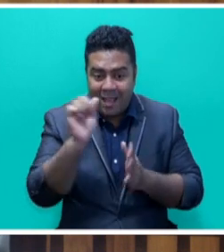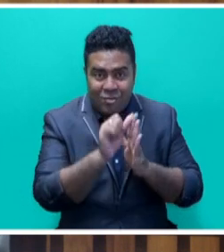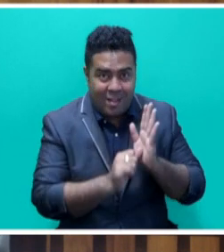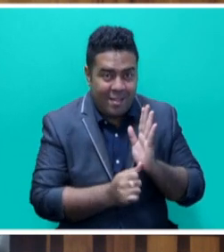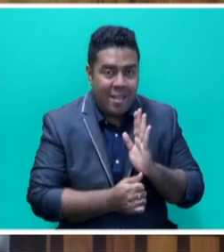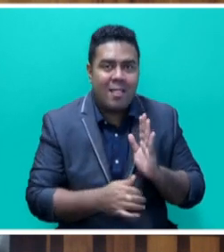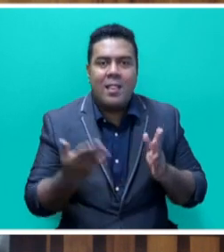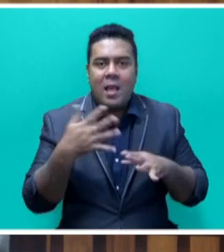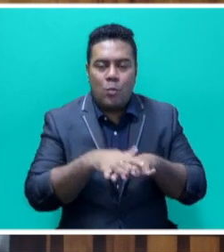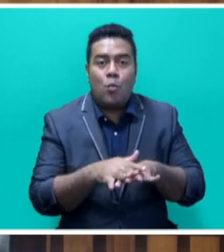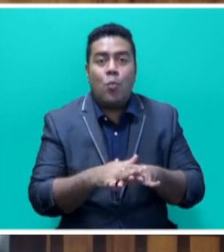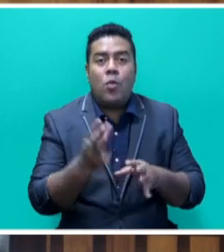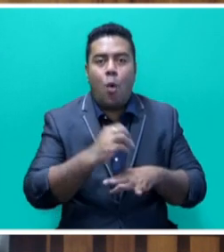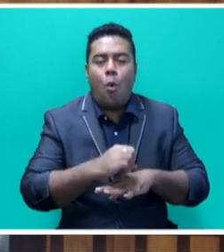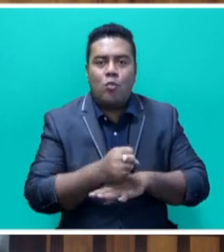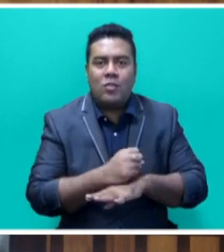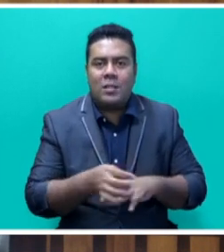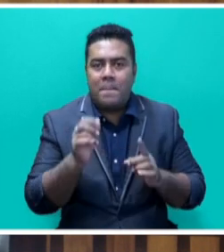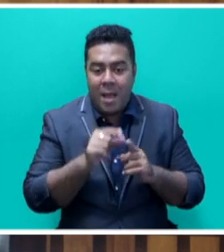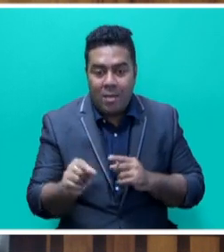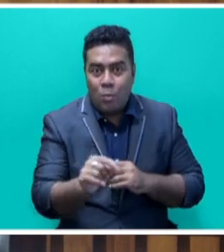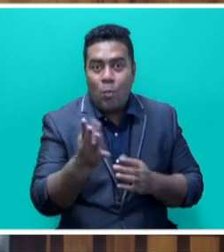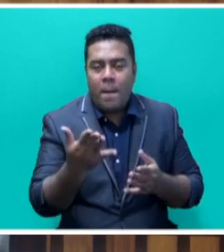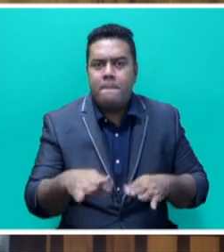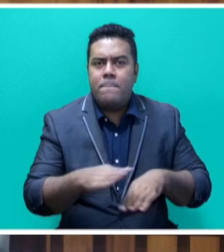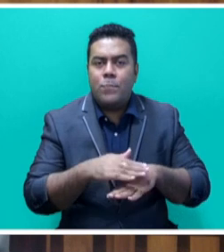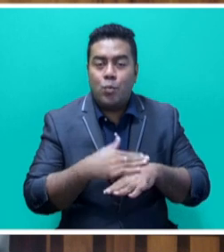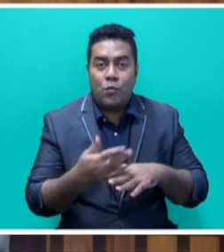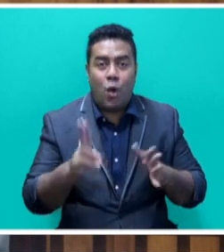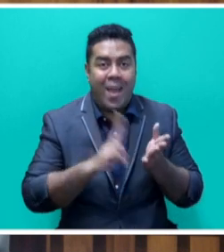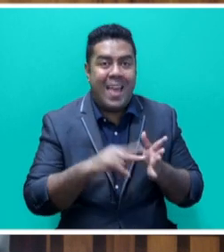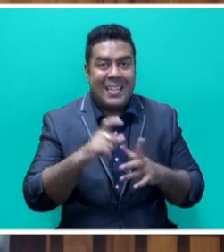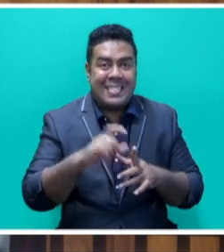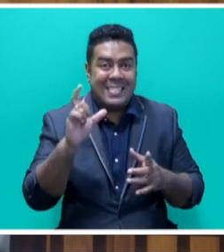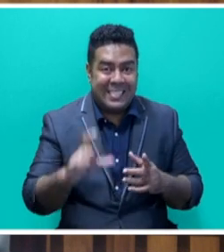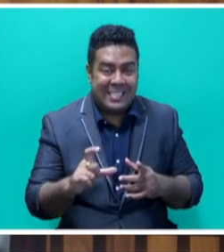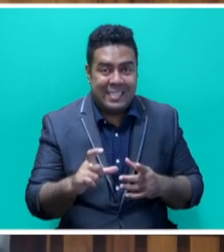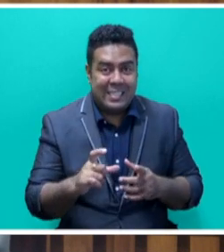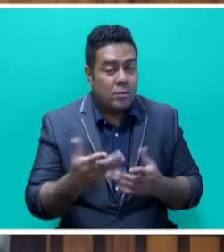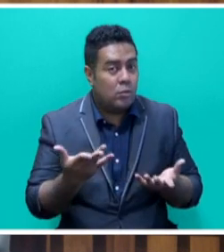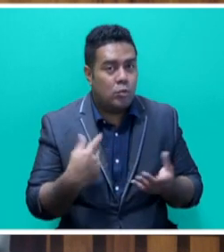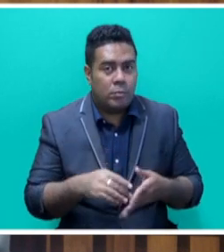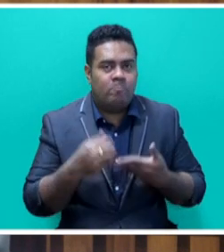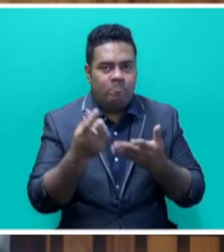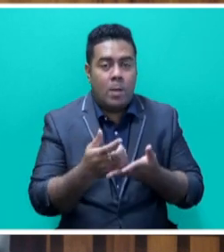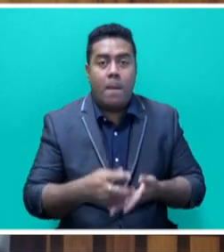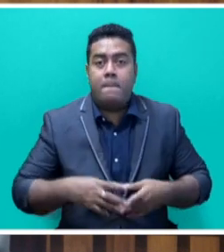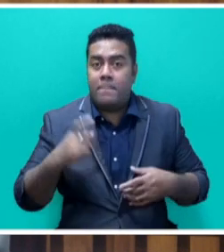line with the oceans pathway, B, push for blue components of NDCs to be promoted and tracked, C,